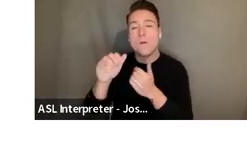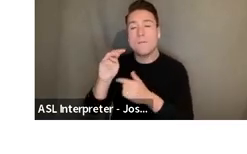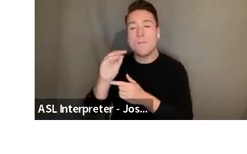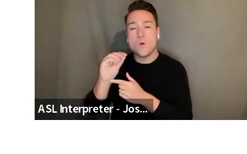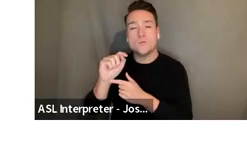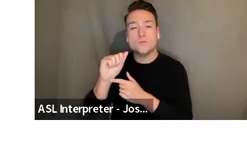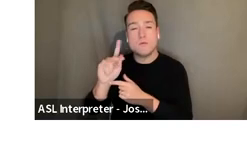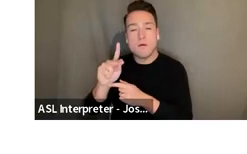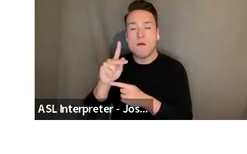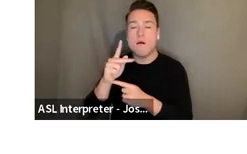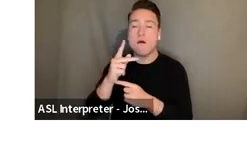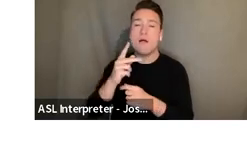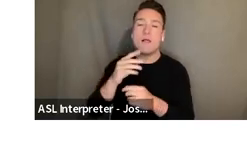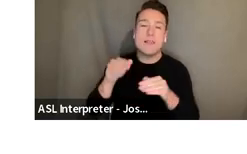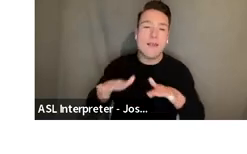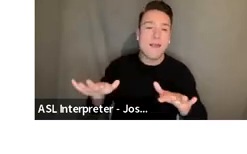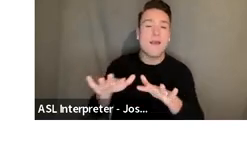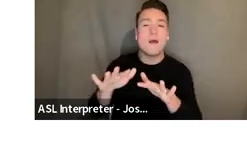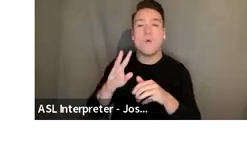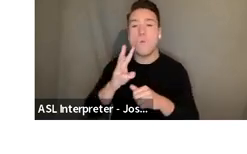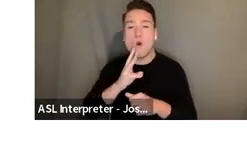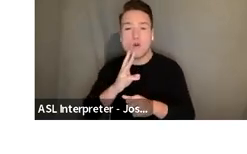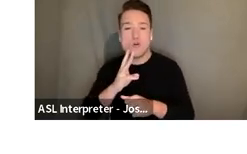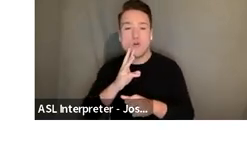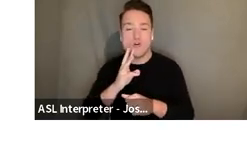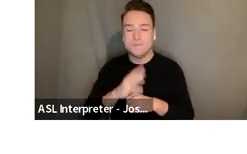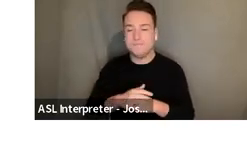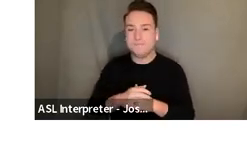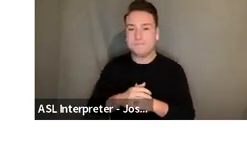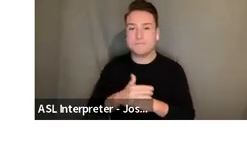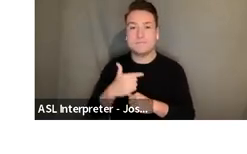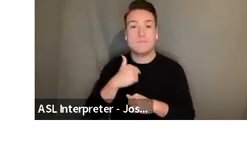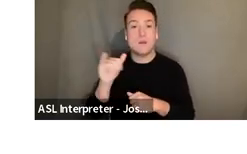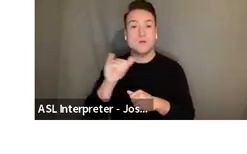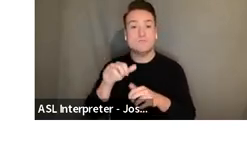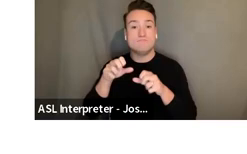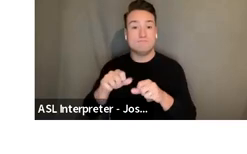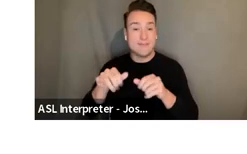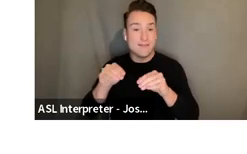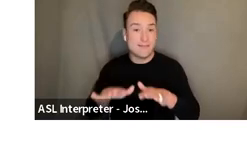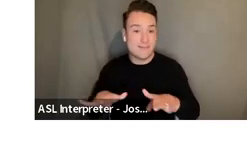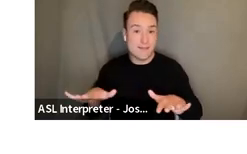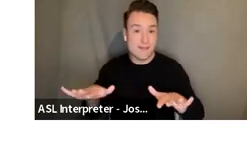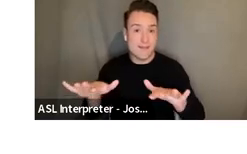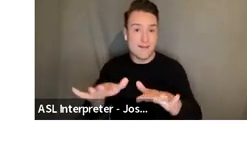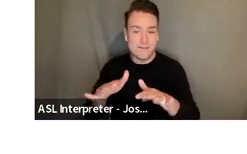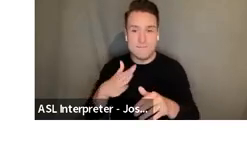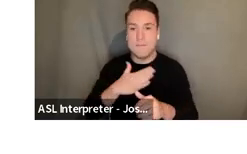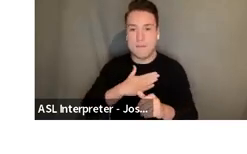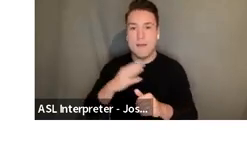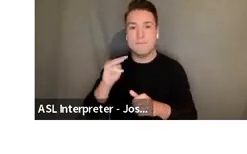sky. I also reside on the lands of my kin, the Nipmuc, Wampanoag, and Massachusetts people.